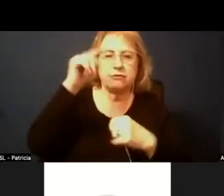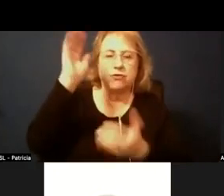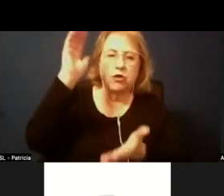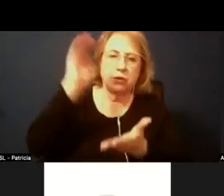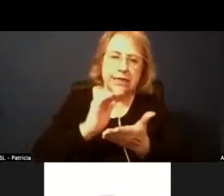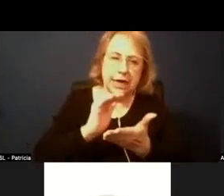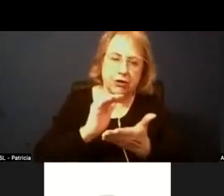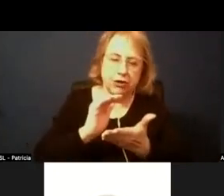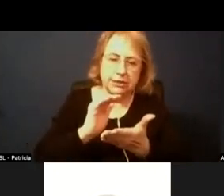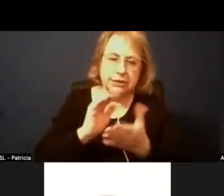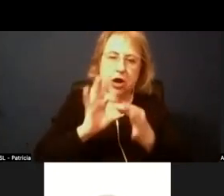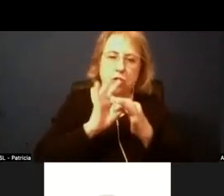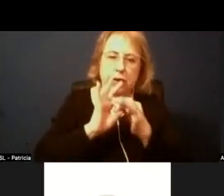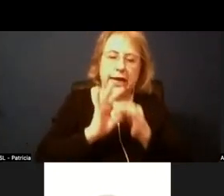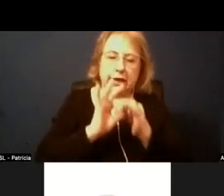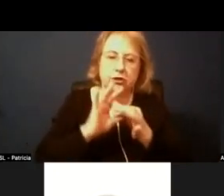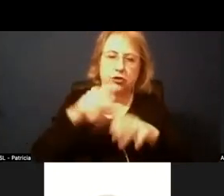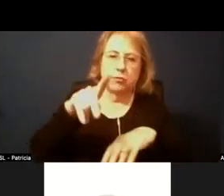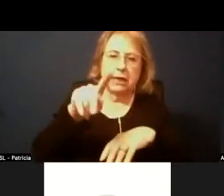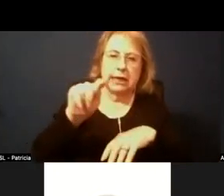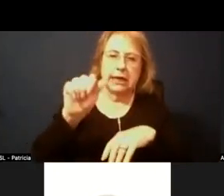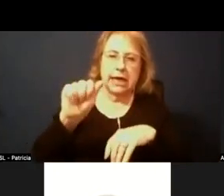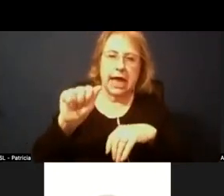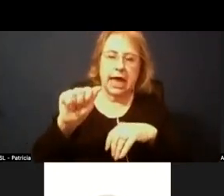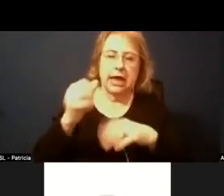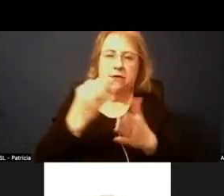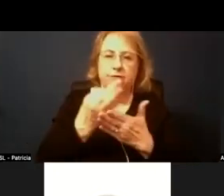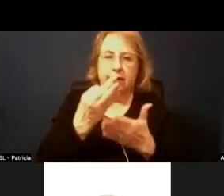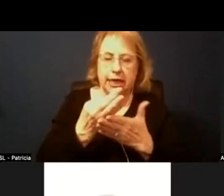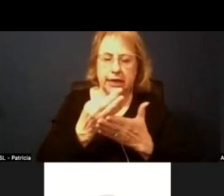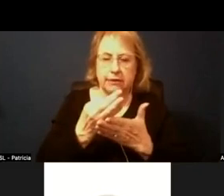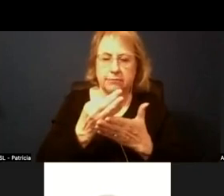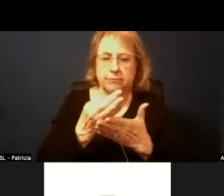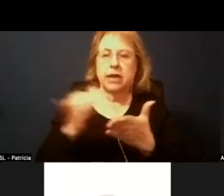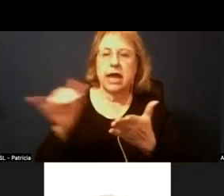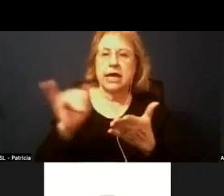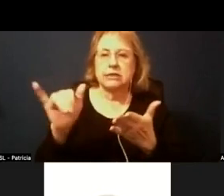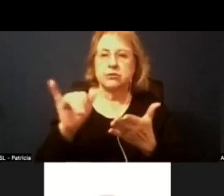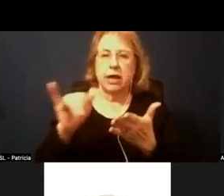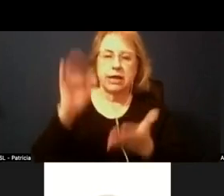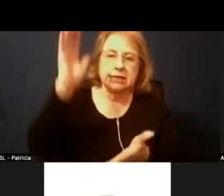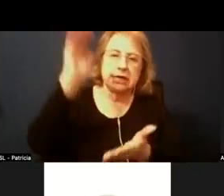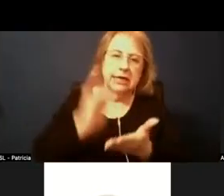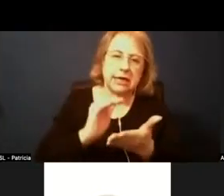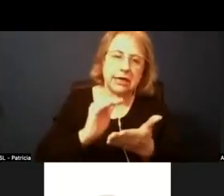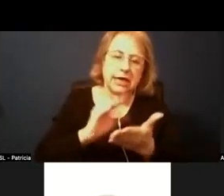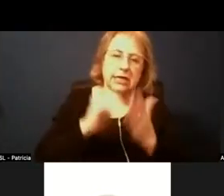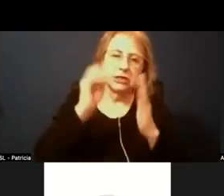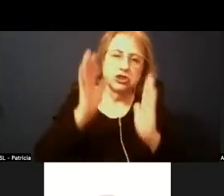are related to pta funding um as well as decrease in student enrollment